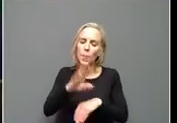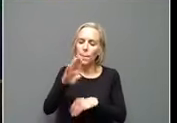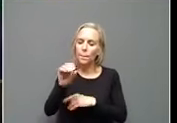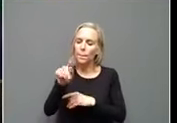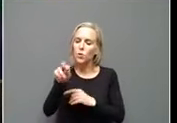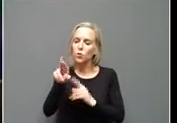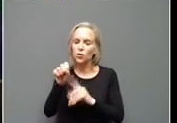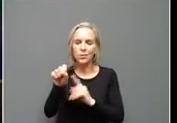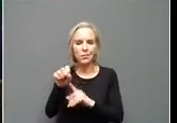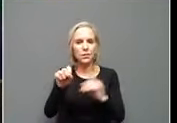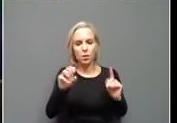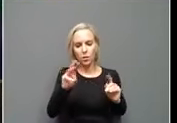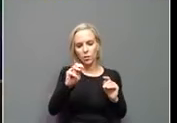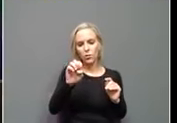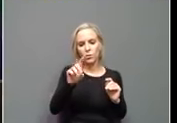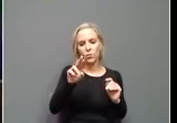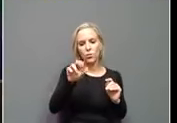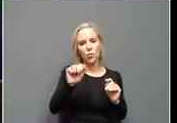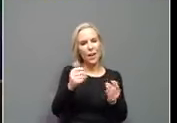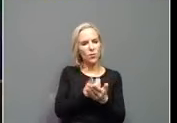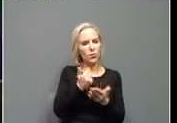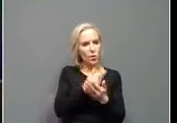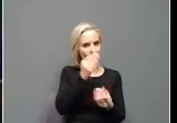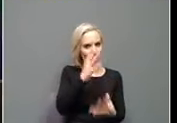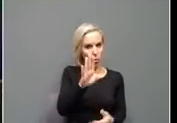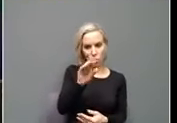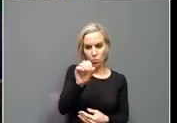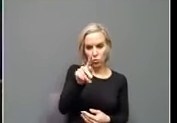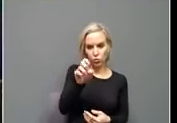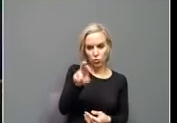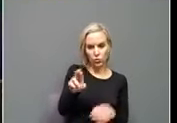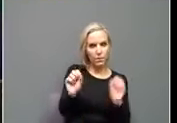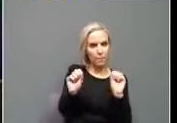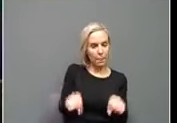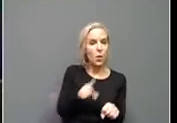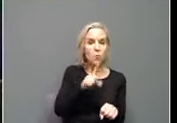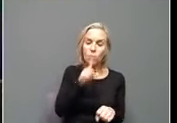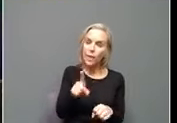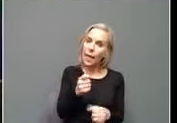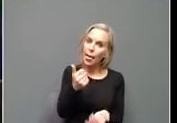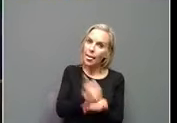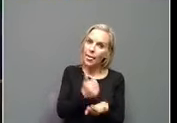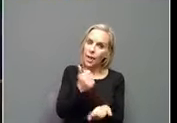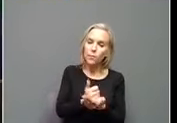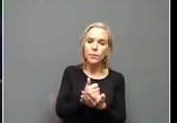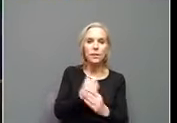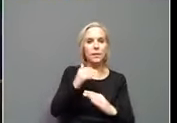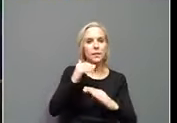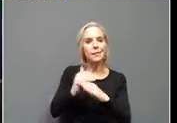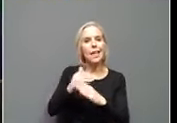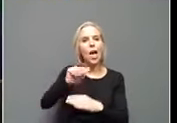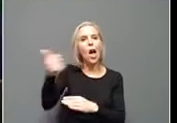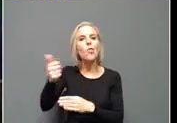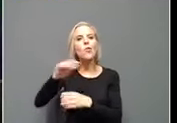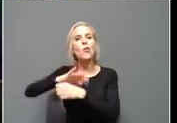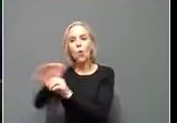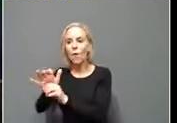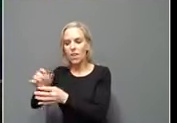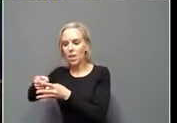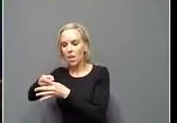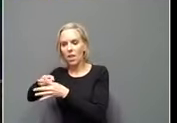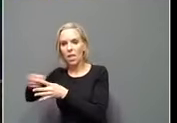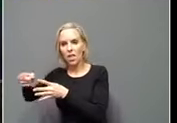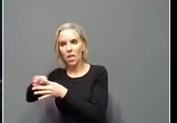had some new information that they think a booster can, uh, really help, uh, against variants. Now they also say, you get both shots,